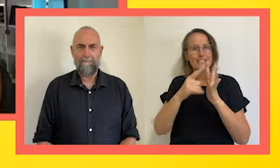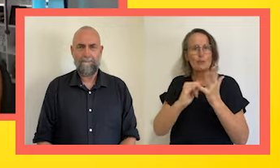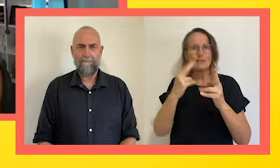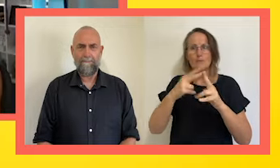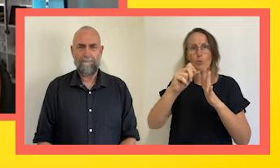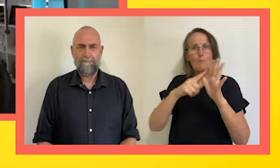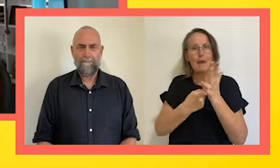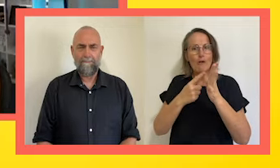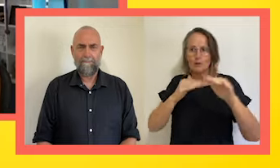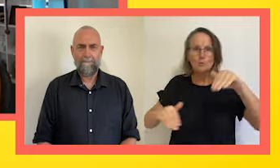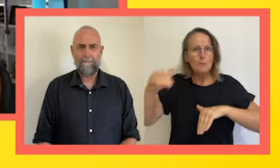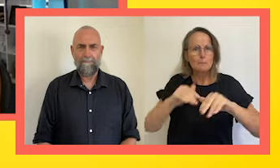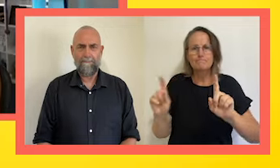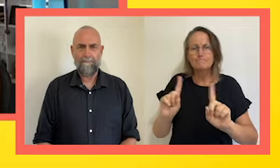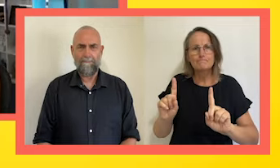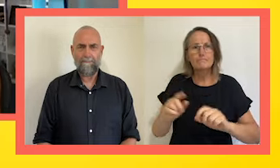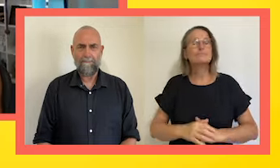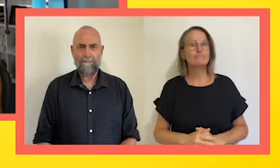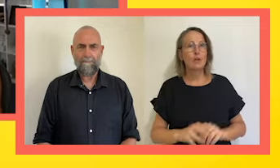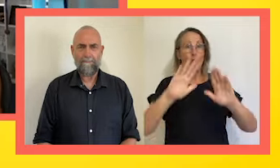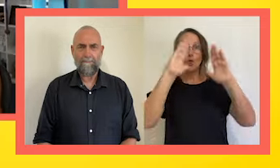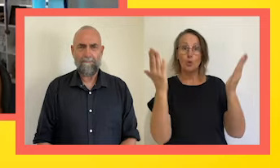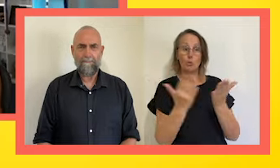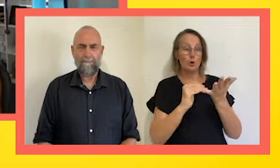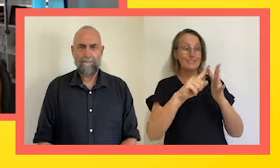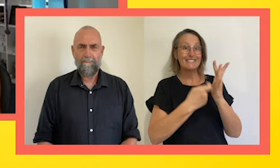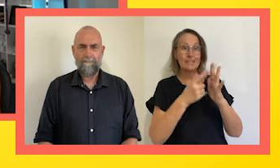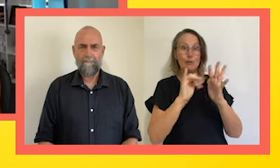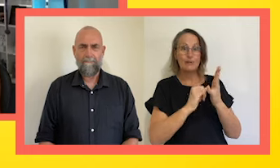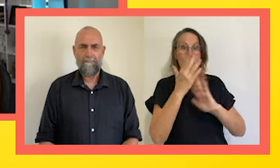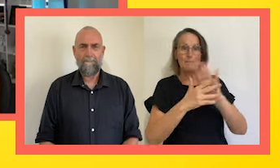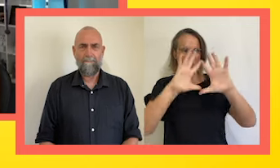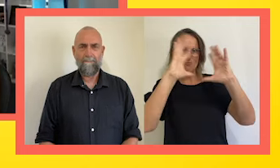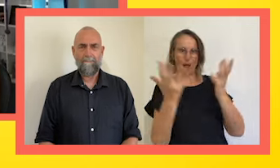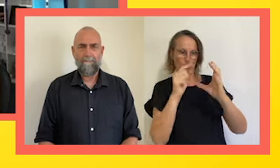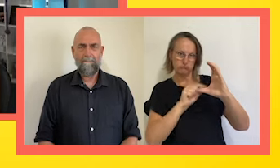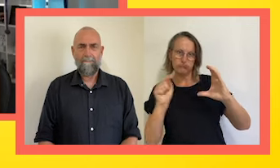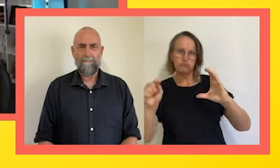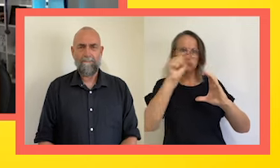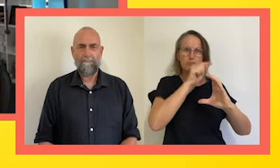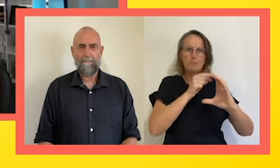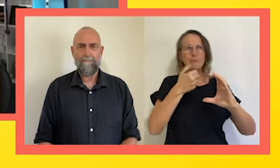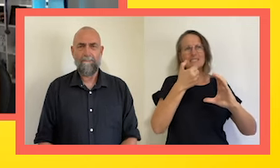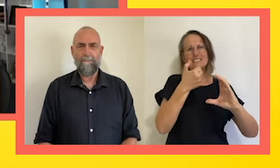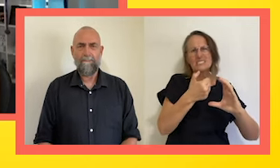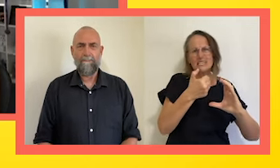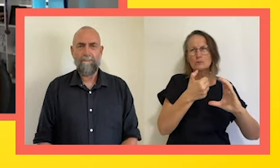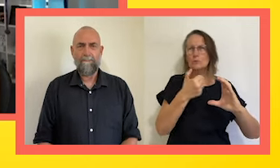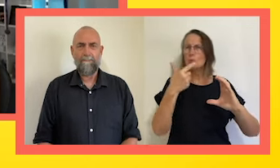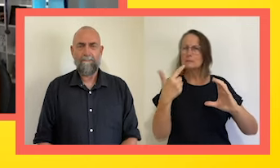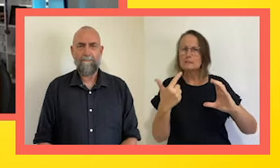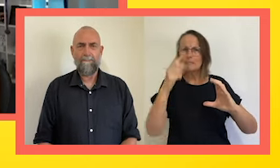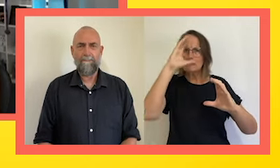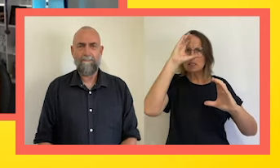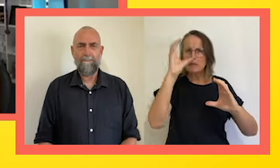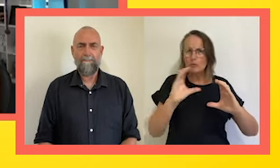So, the World Series is a series of competitions that takes place across, off the top of my head, it's